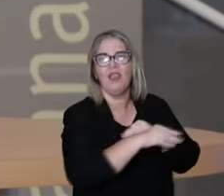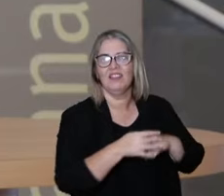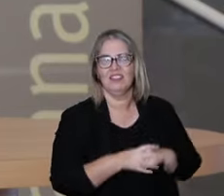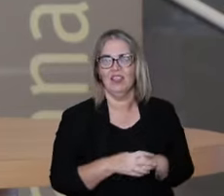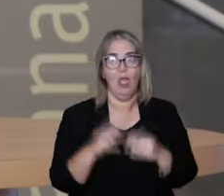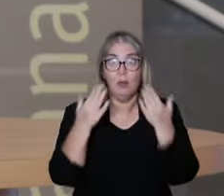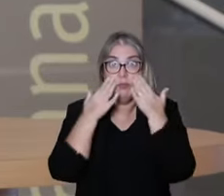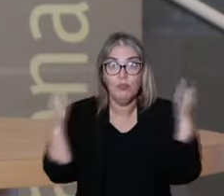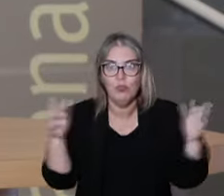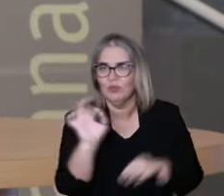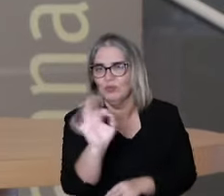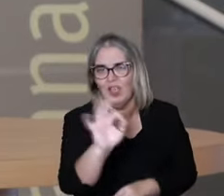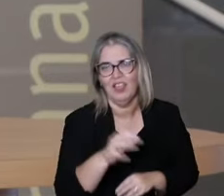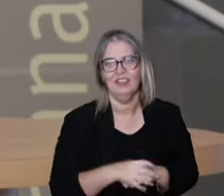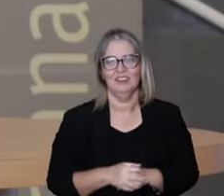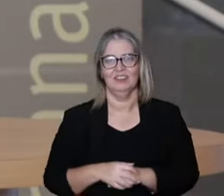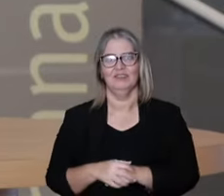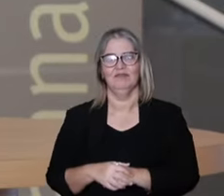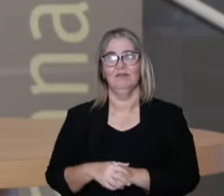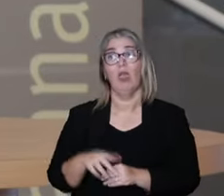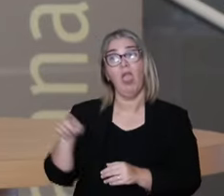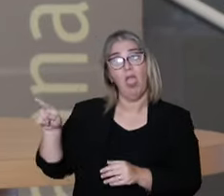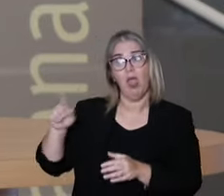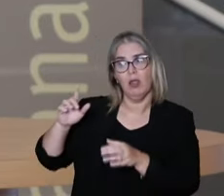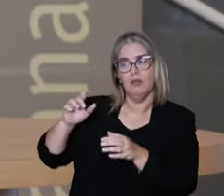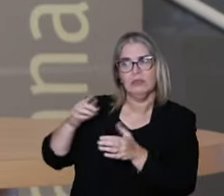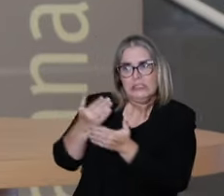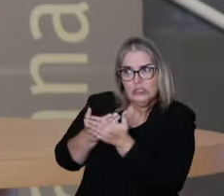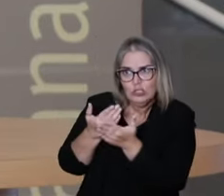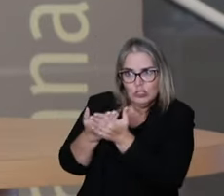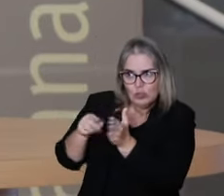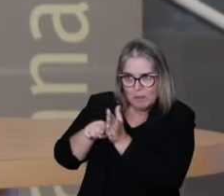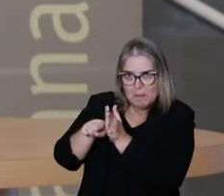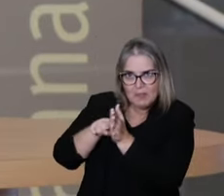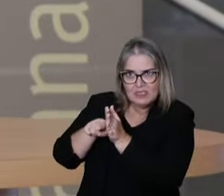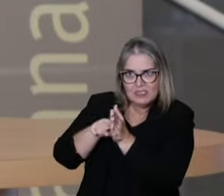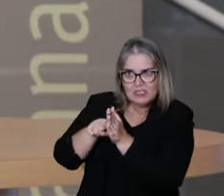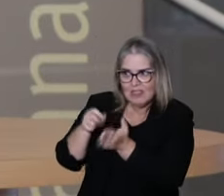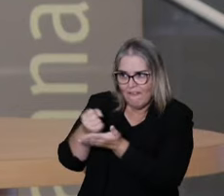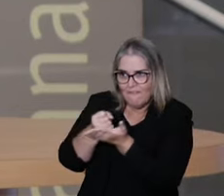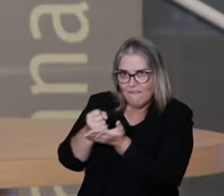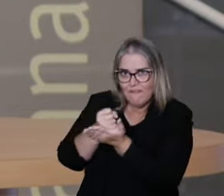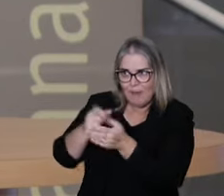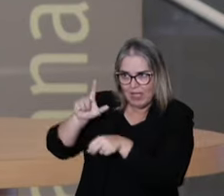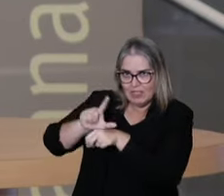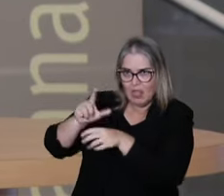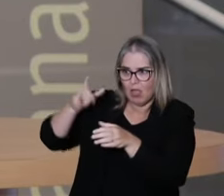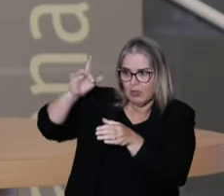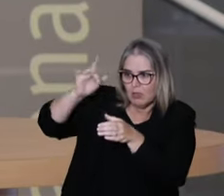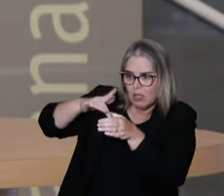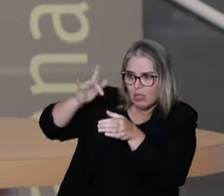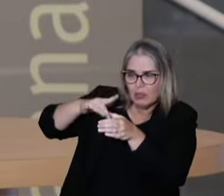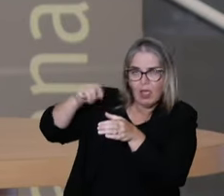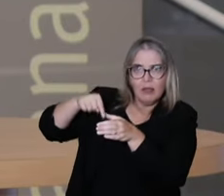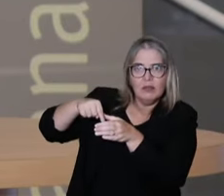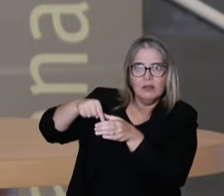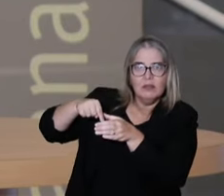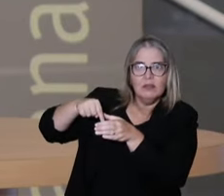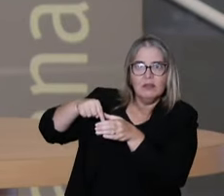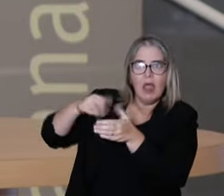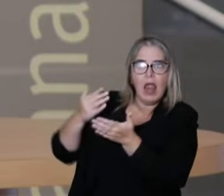they store this data. So they choose to publish what they wanted to publish.